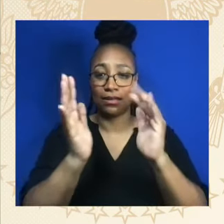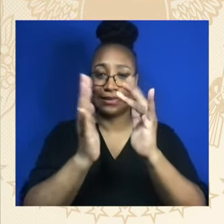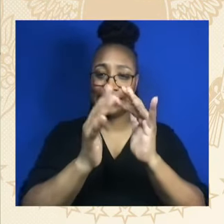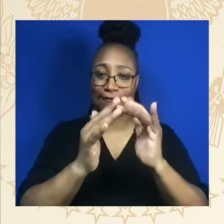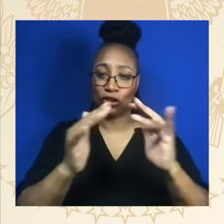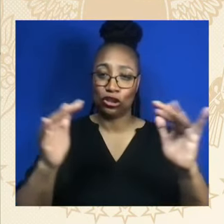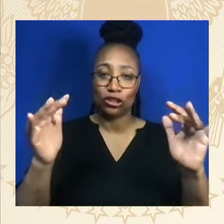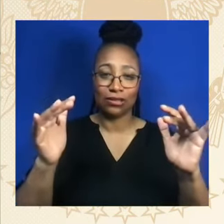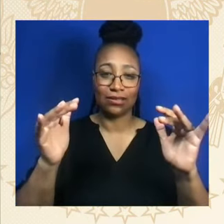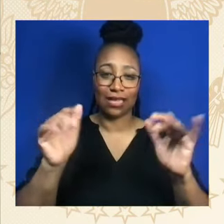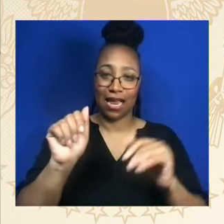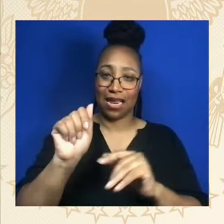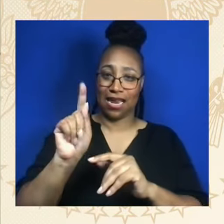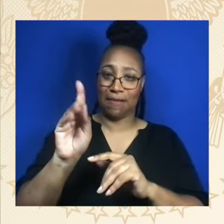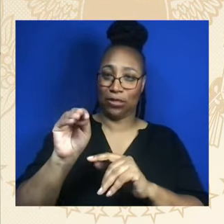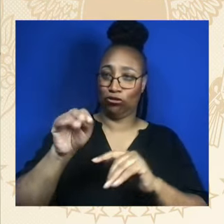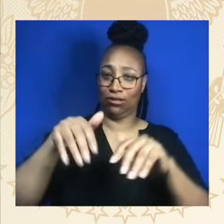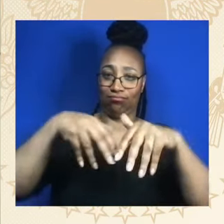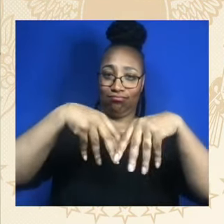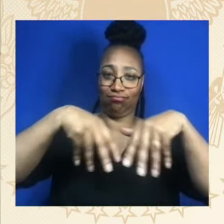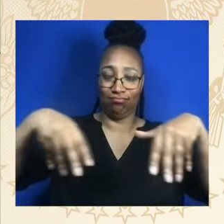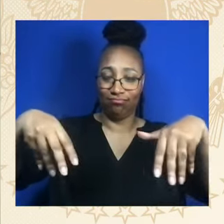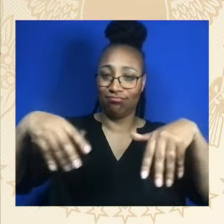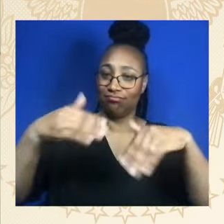Jim Carver. I tell you what, man.